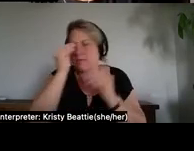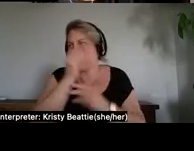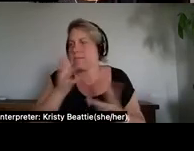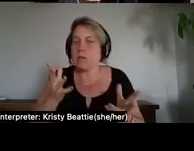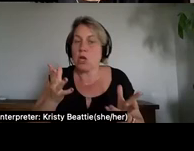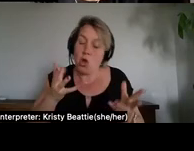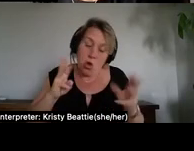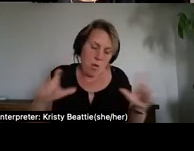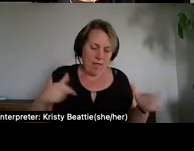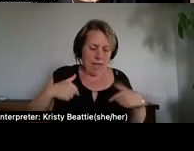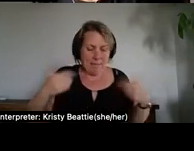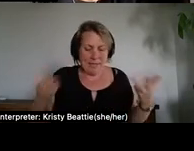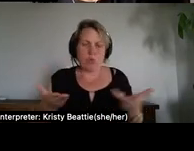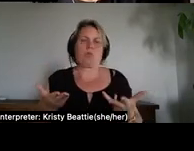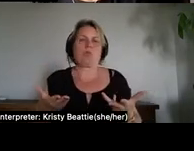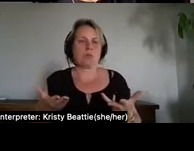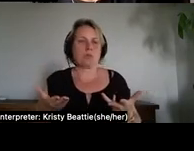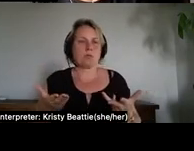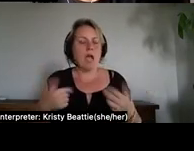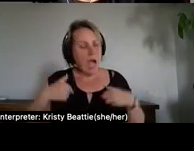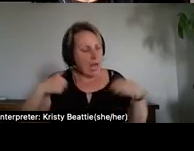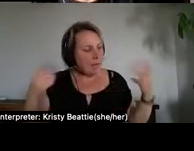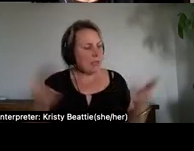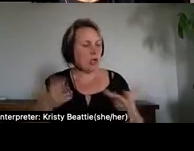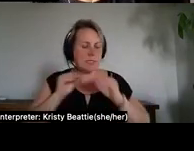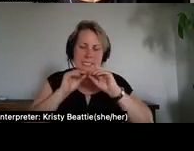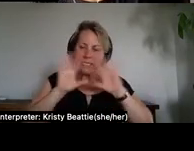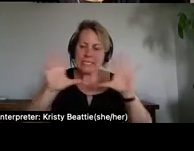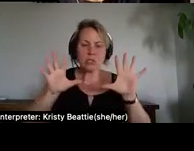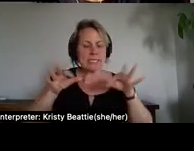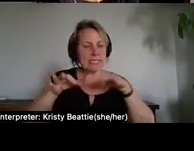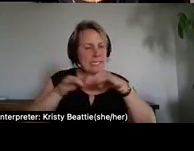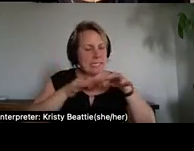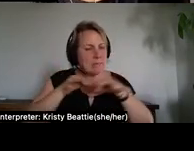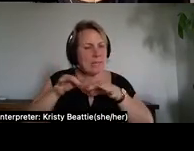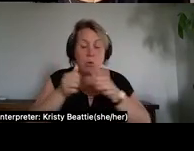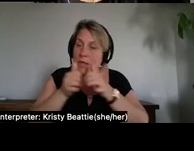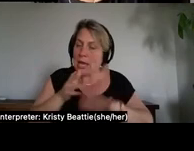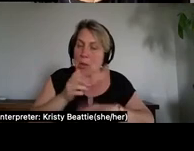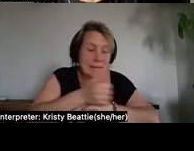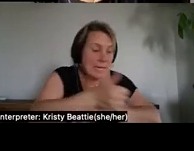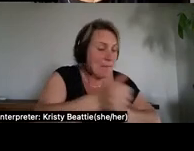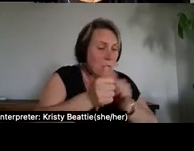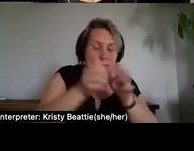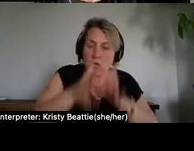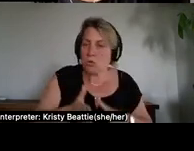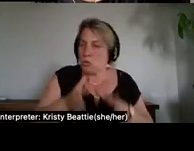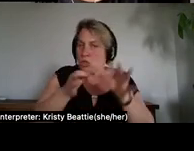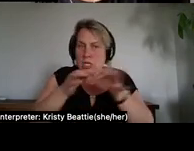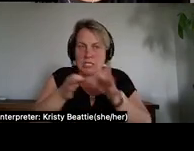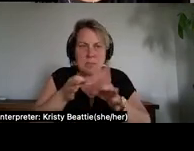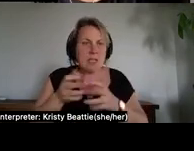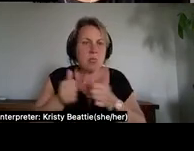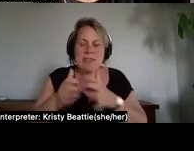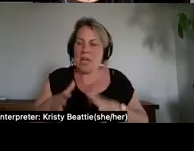with clarity without blame without judgment without criticism but simply